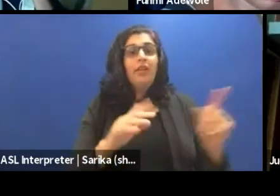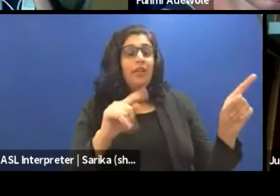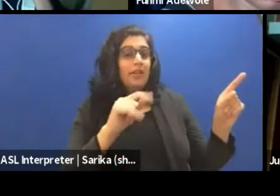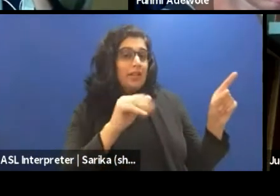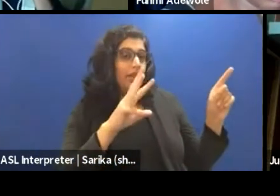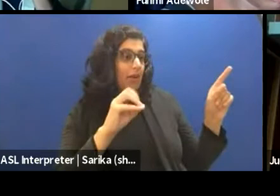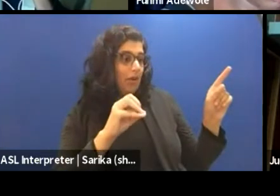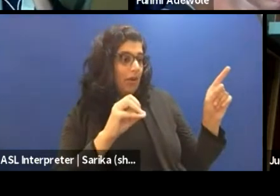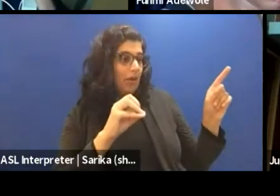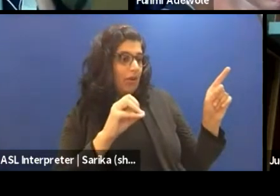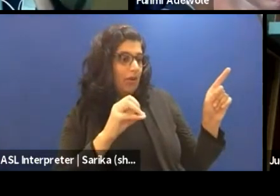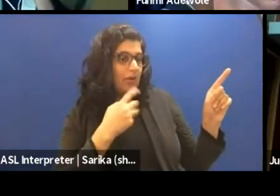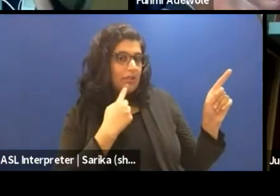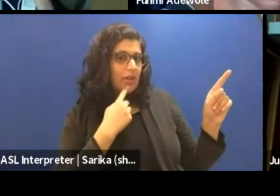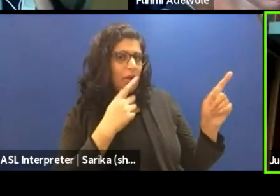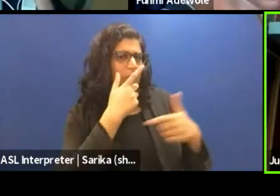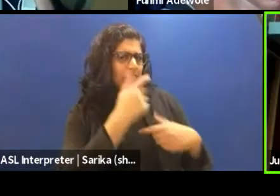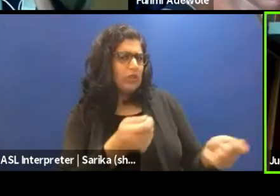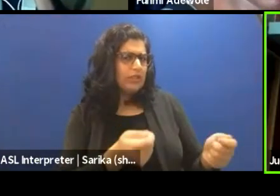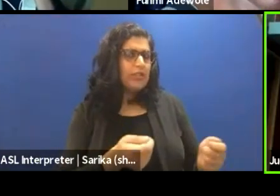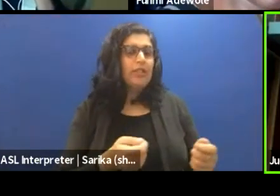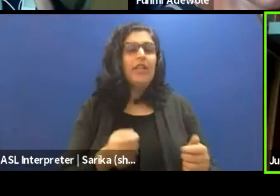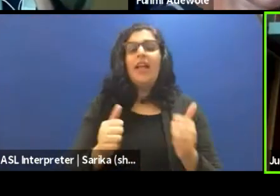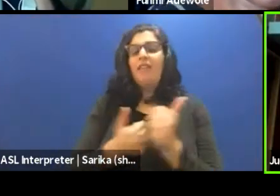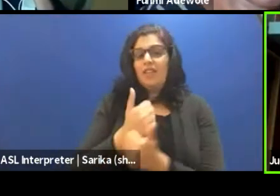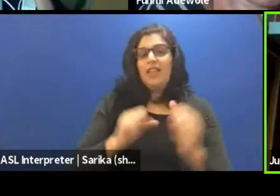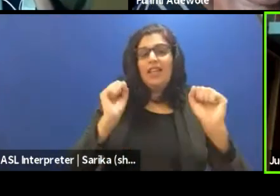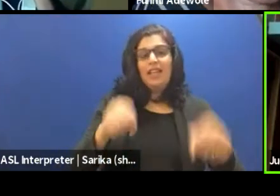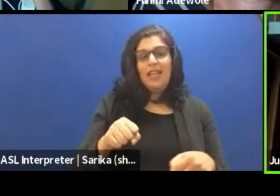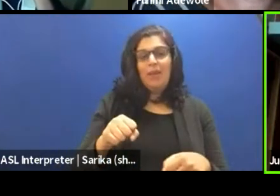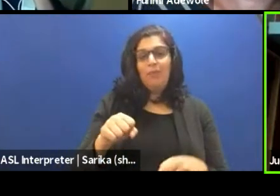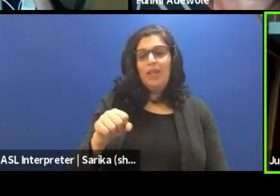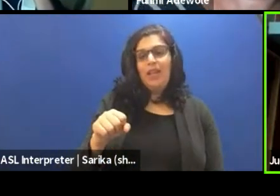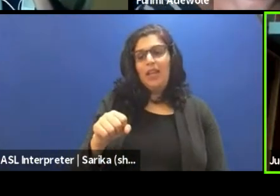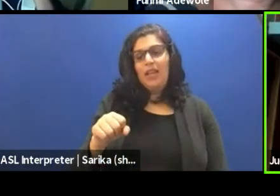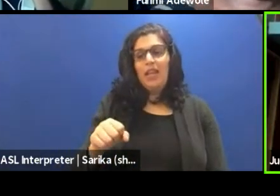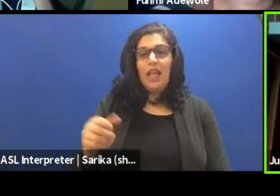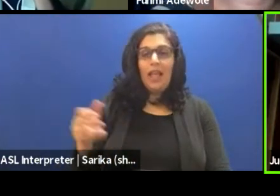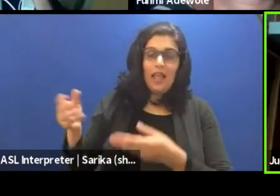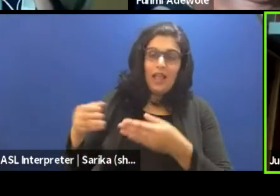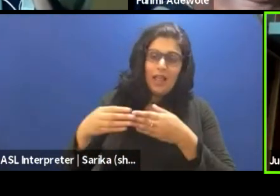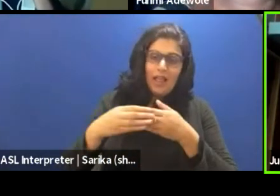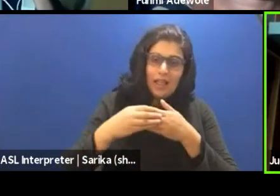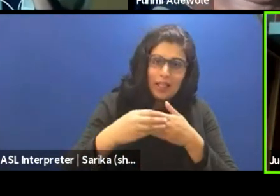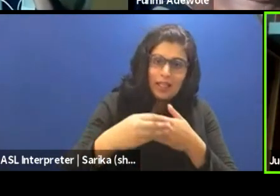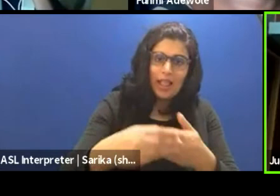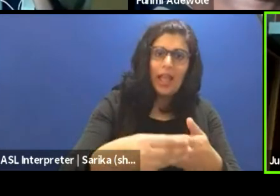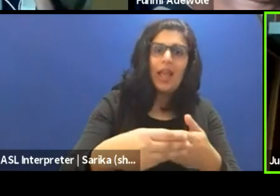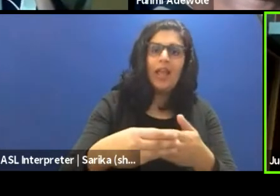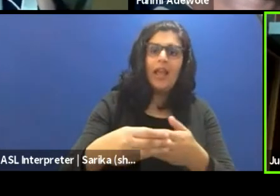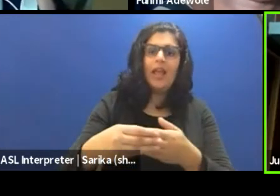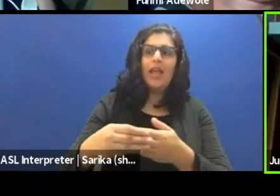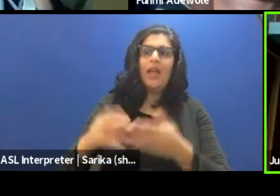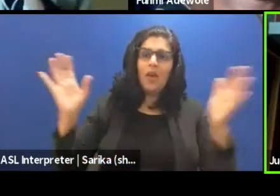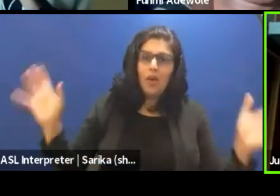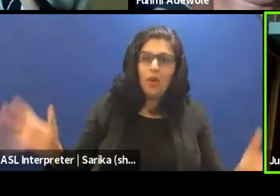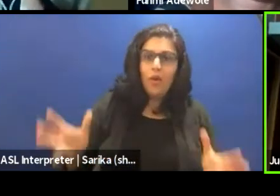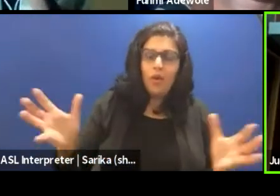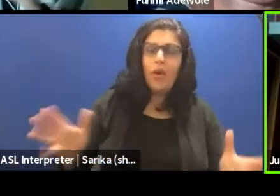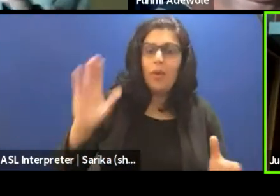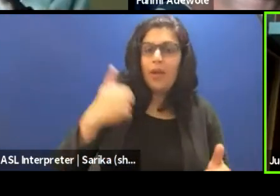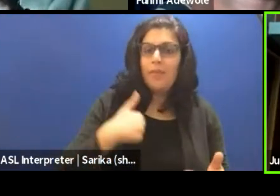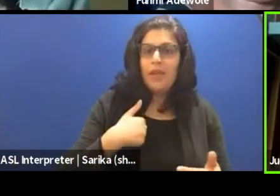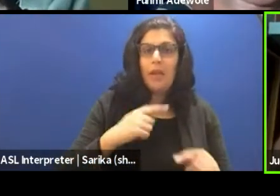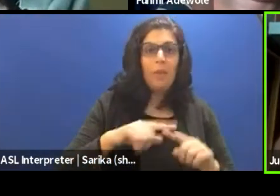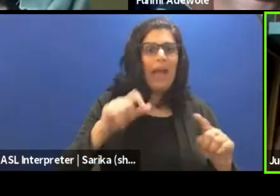Interesting. Yes. So everything can be midwife by me, but it doesn't have to be birthed by me. So you have to bring it out into the open.